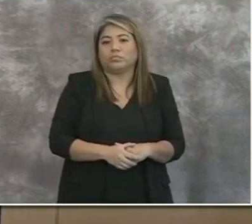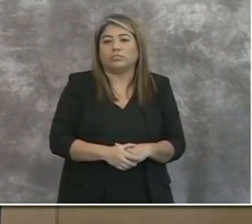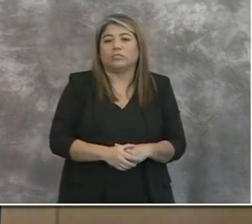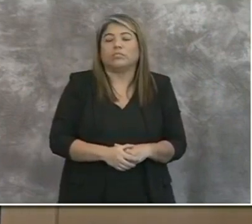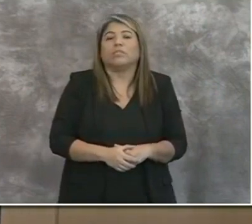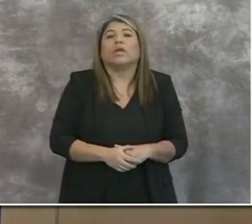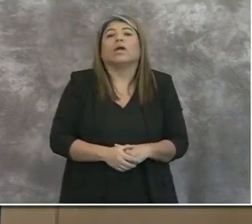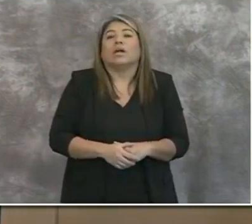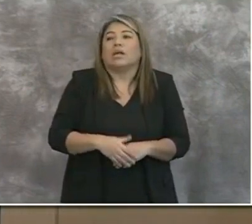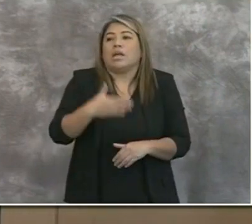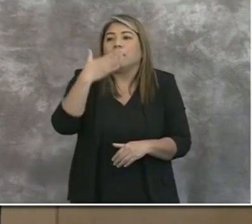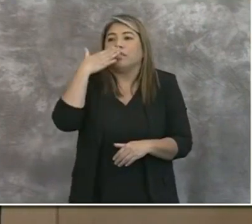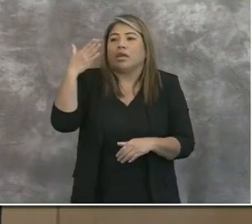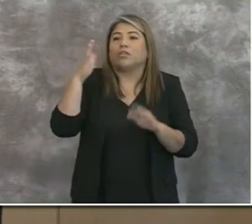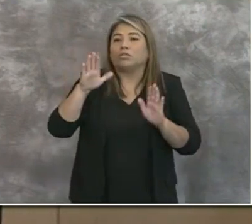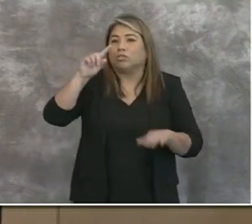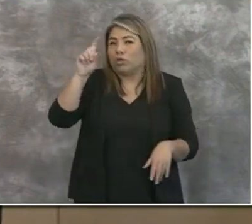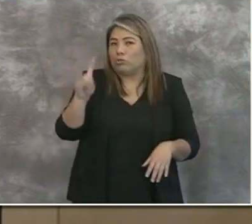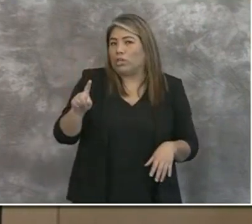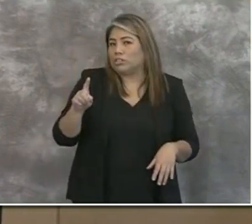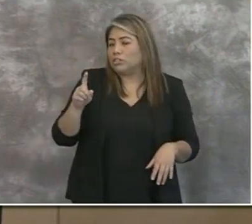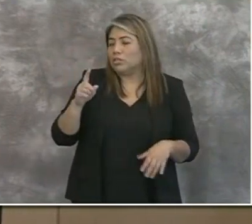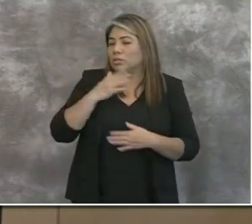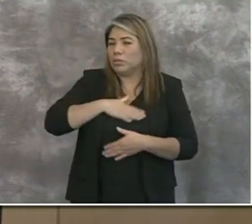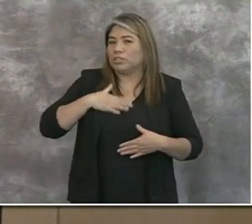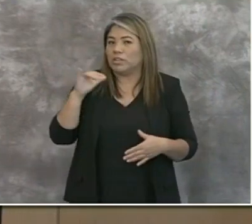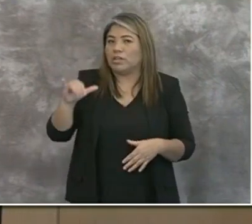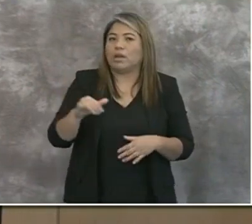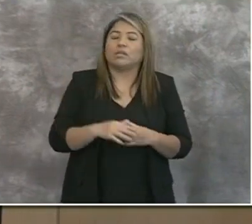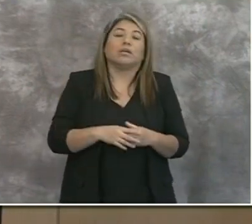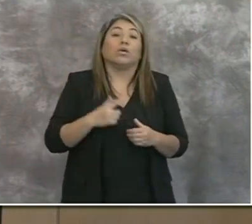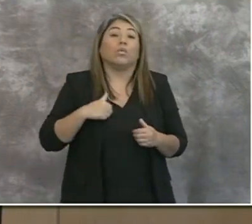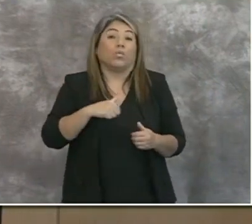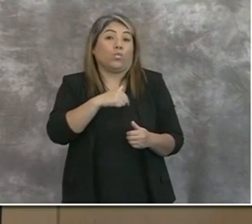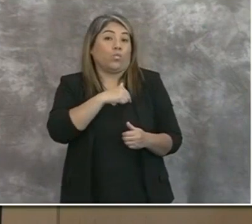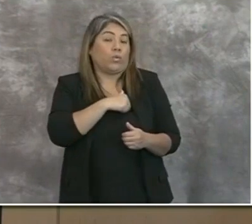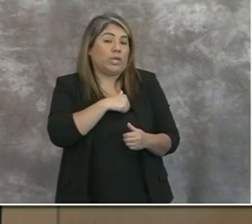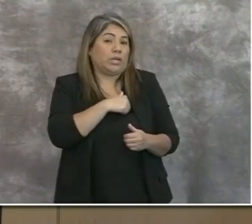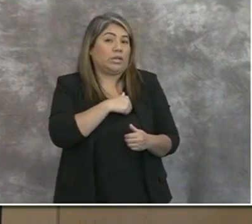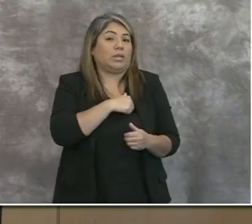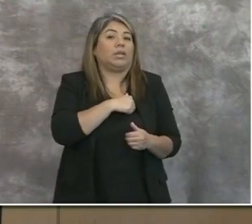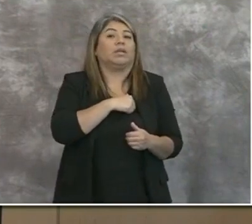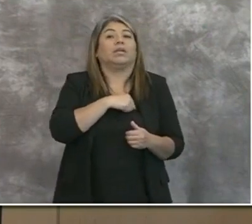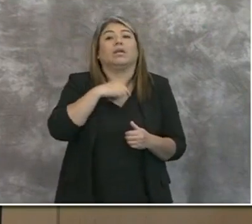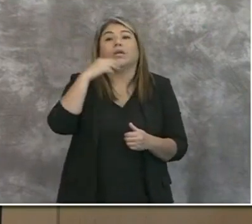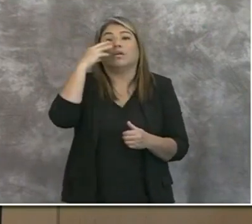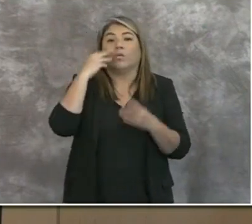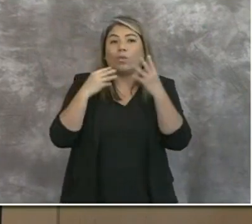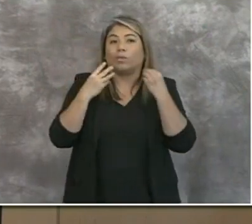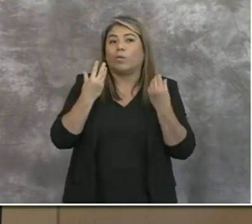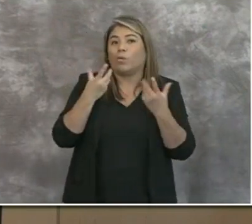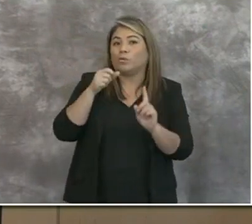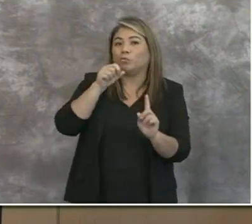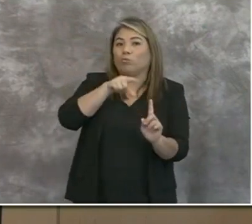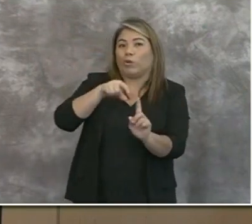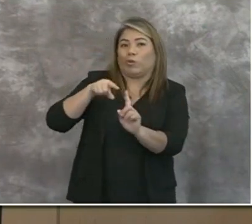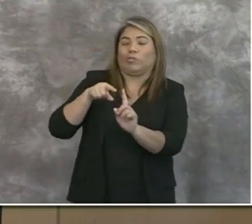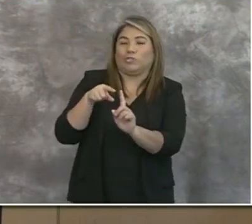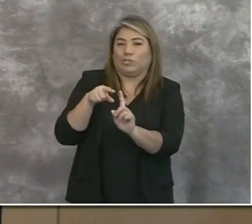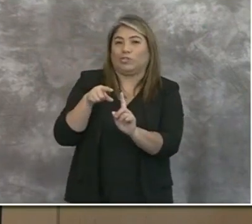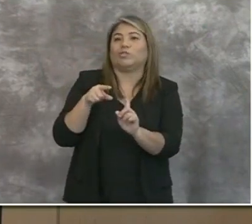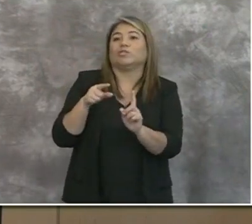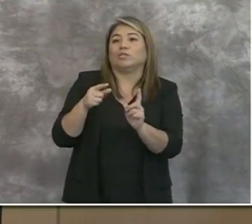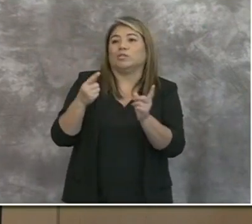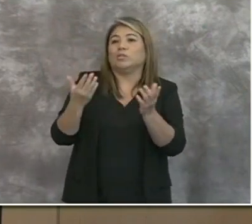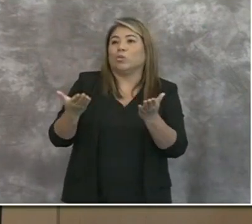Thank you. That really is a great question and much appreciated. We actually are going through the triggers that were submitted